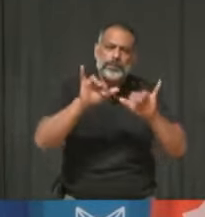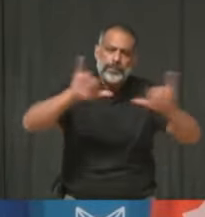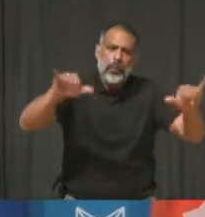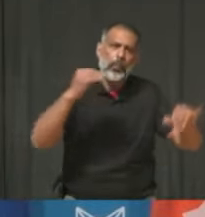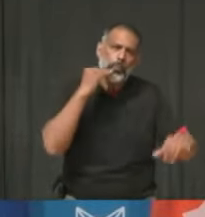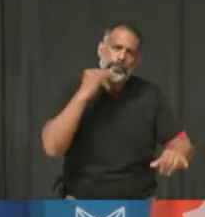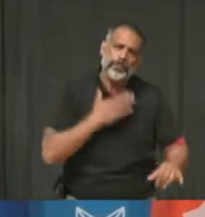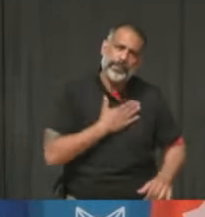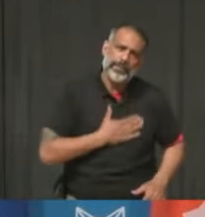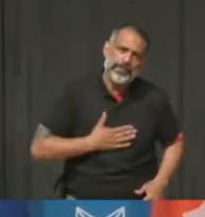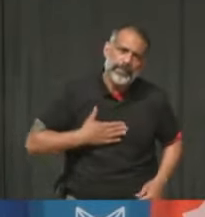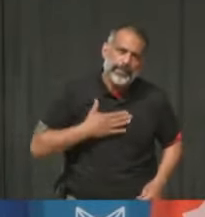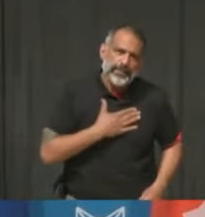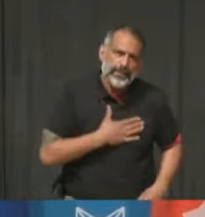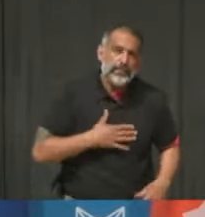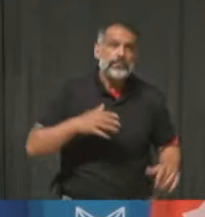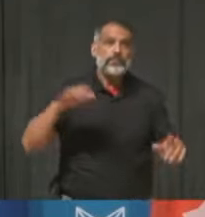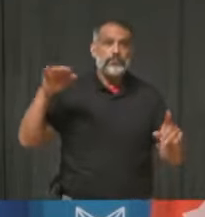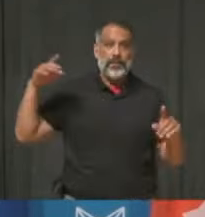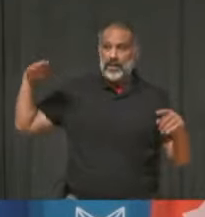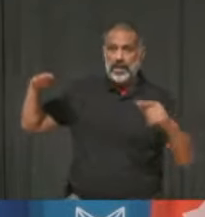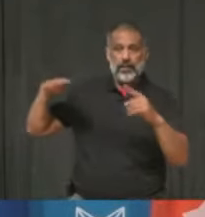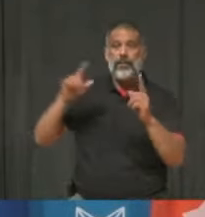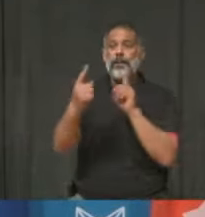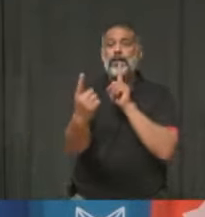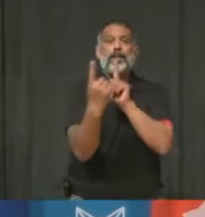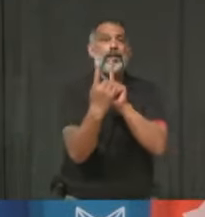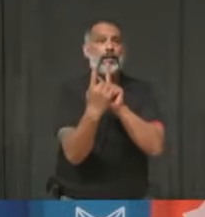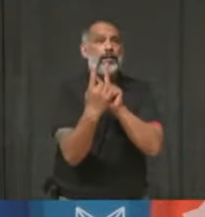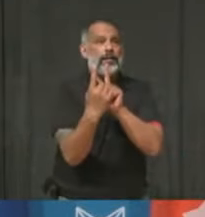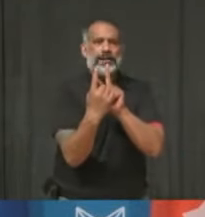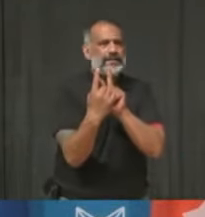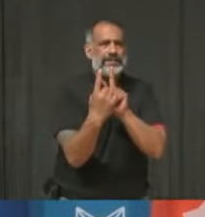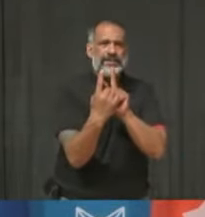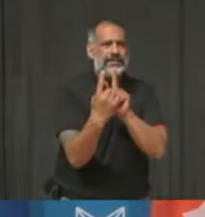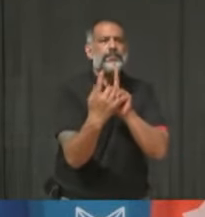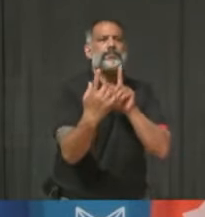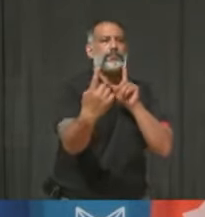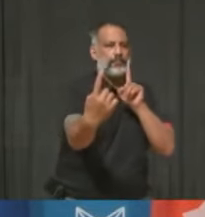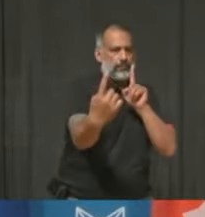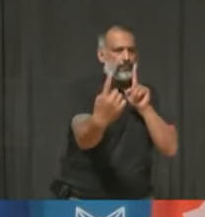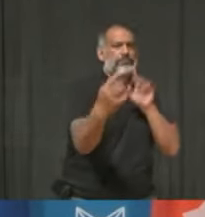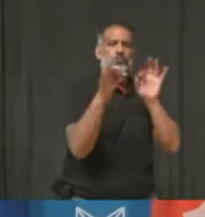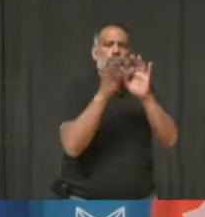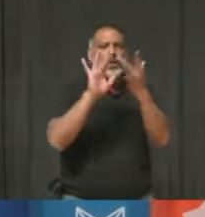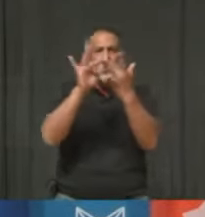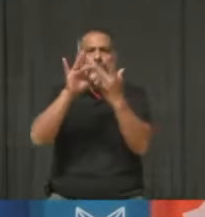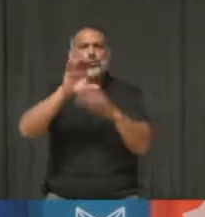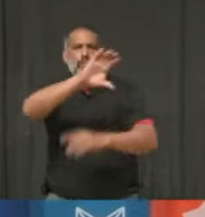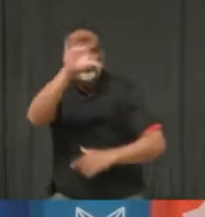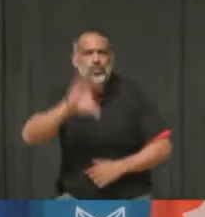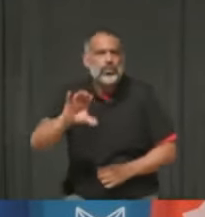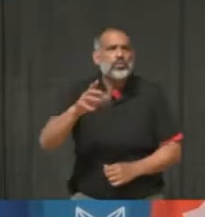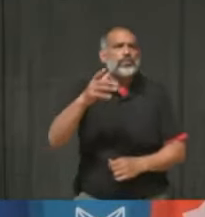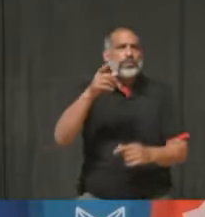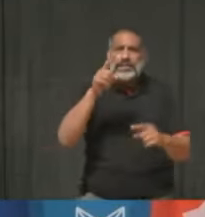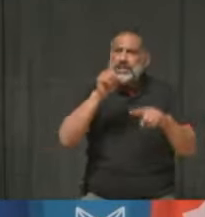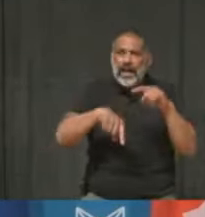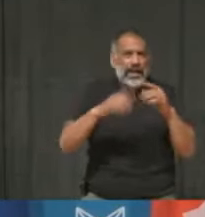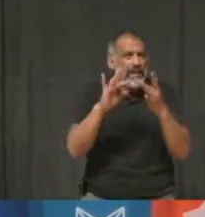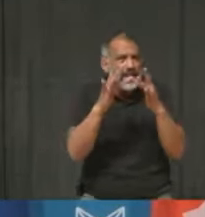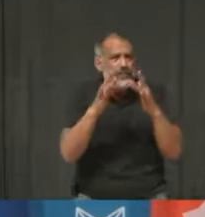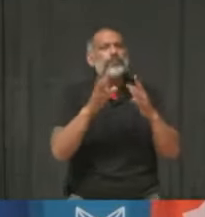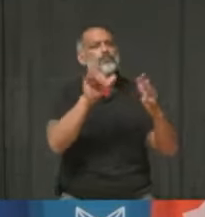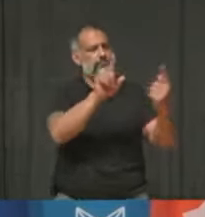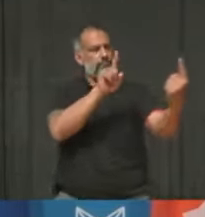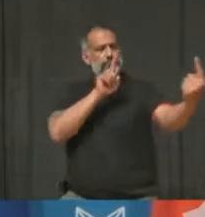when you must meet someone that you do not live with. Only meet in person if it's absolutely necessary. Always distance, mask and favour